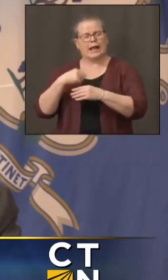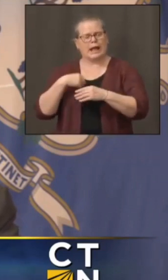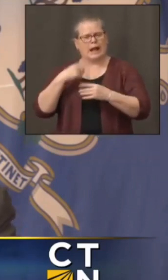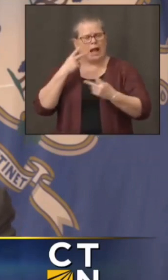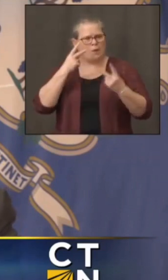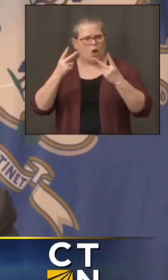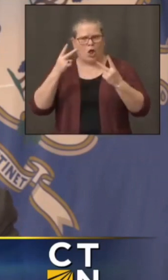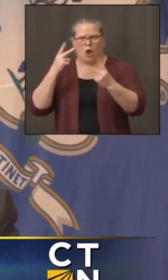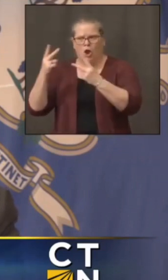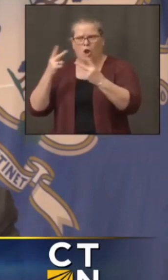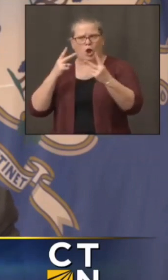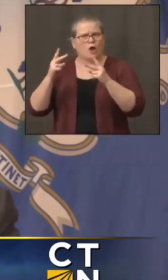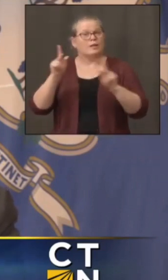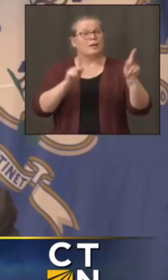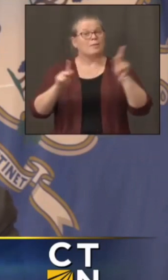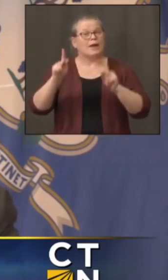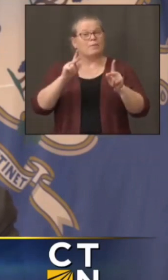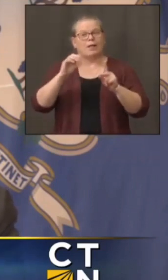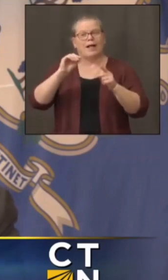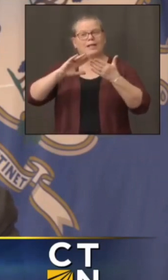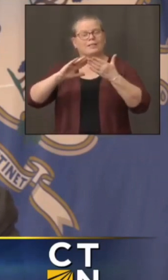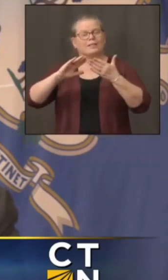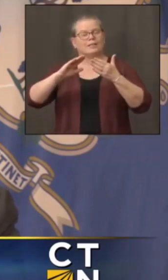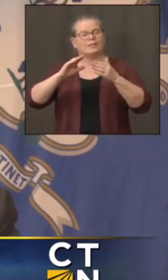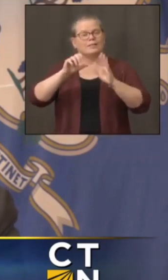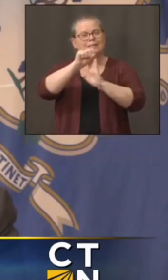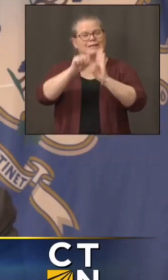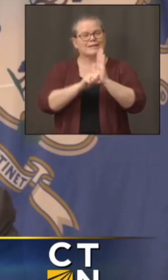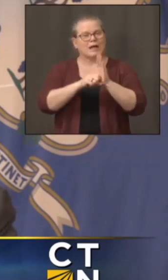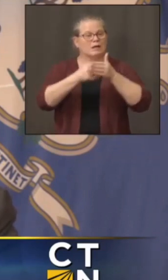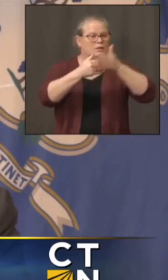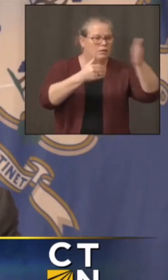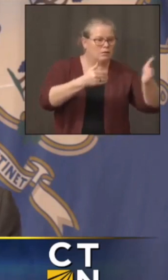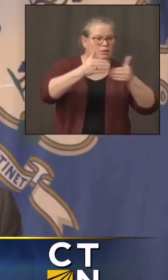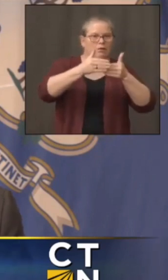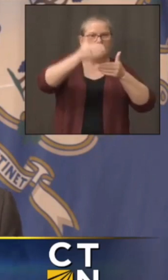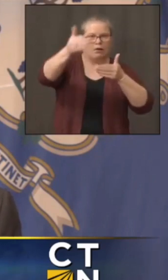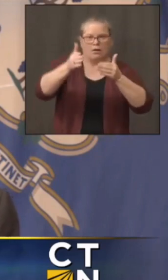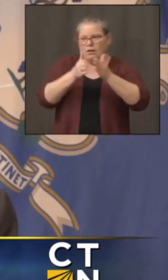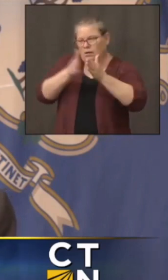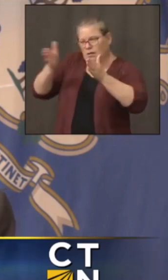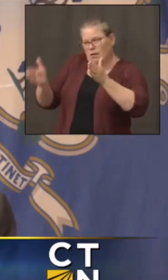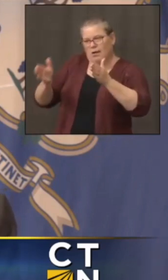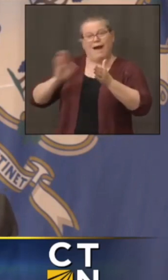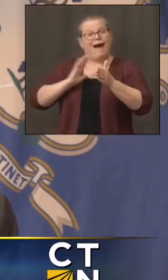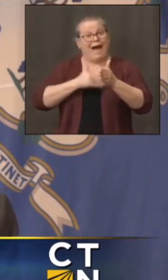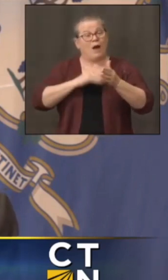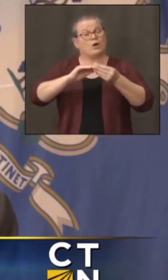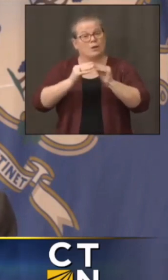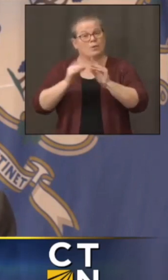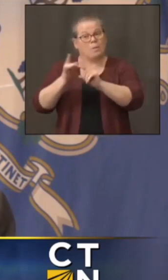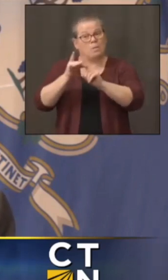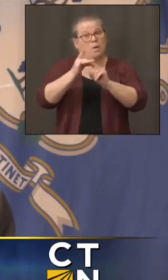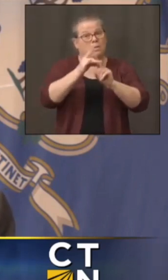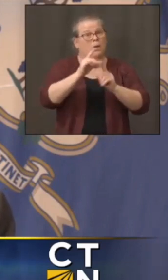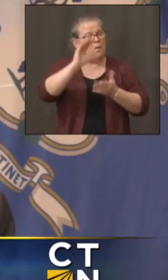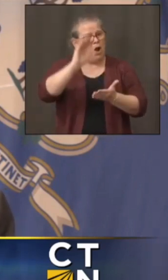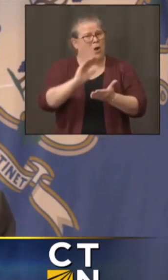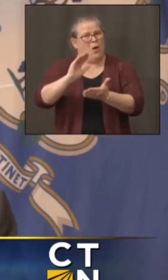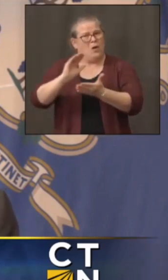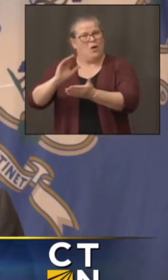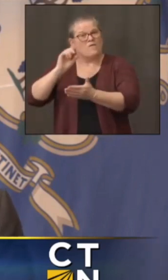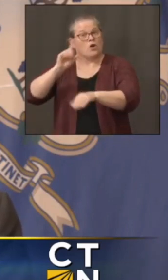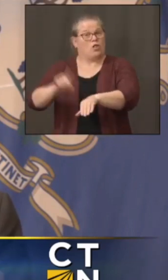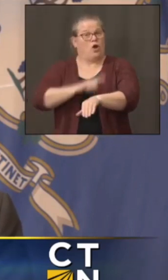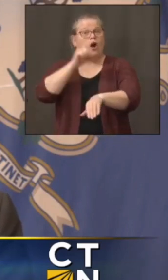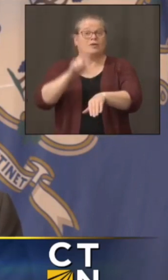able to, you know, keep a very low positivity rate for a long time. We've been, you know, the rest of the country has looked with envy.